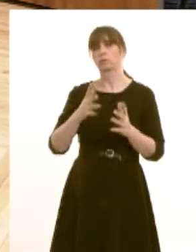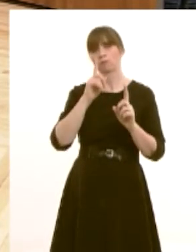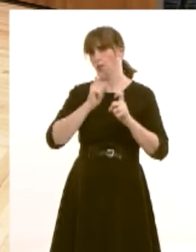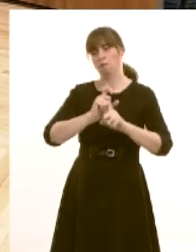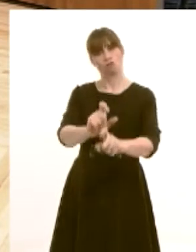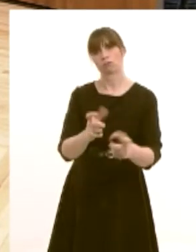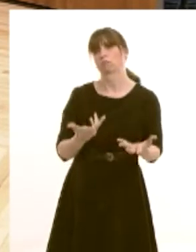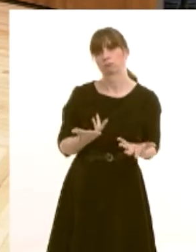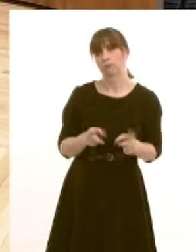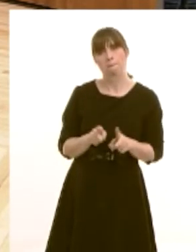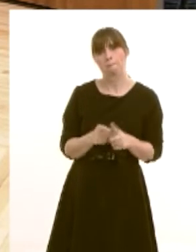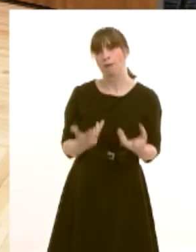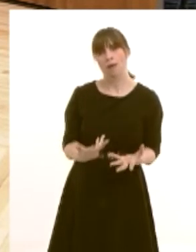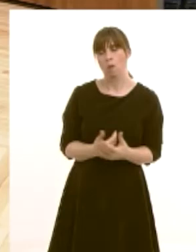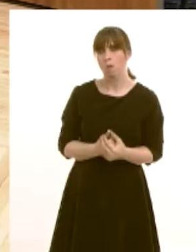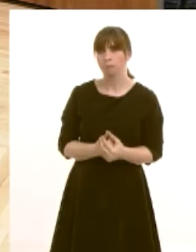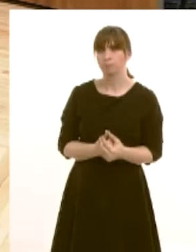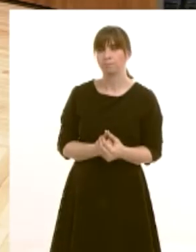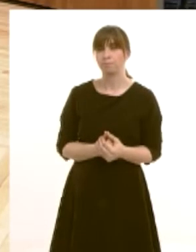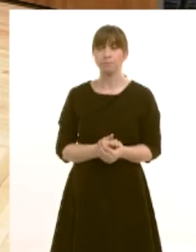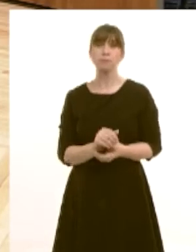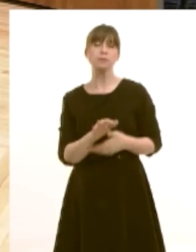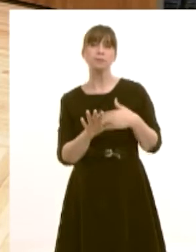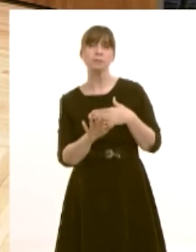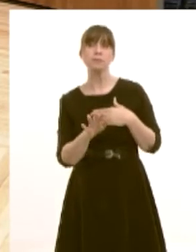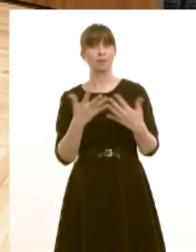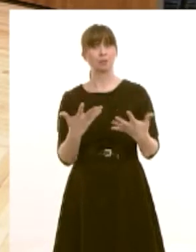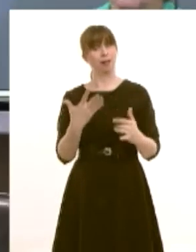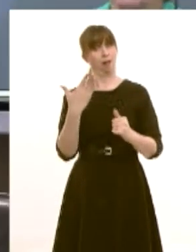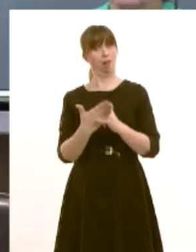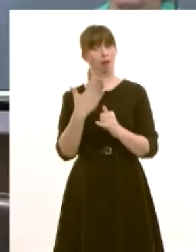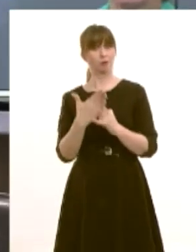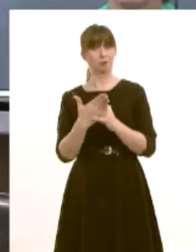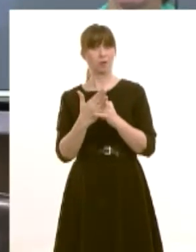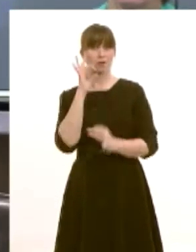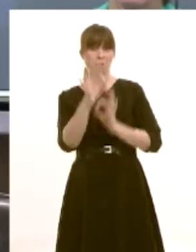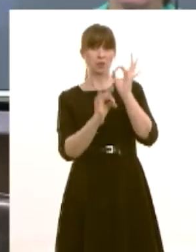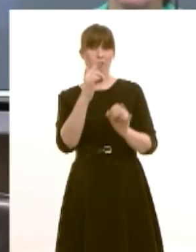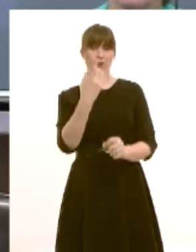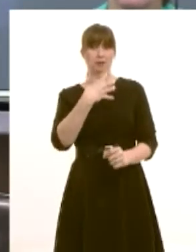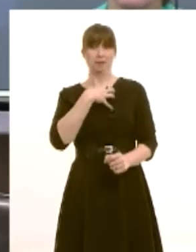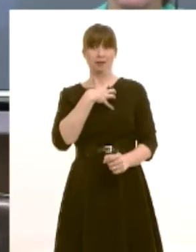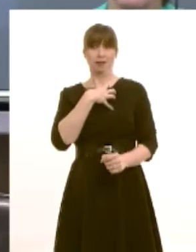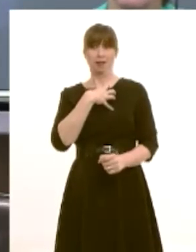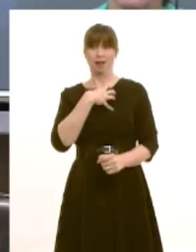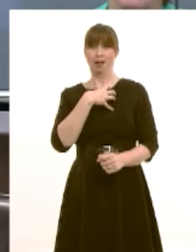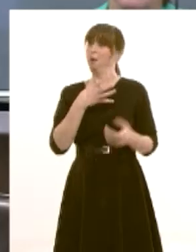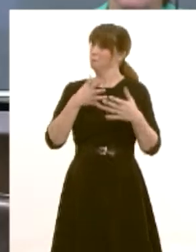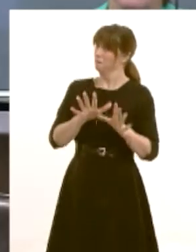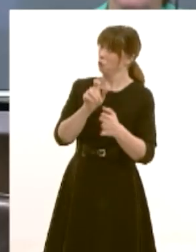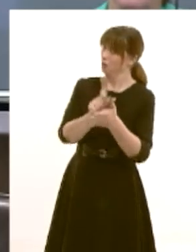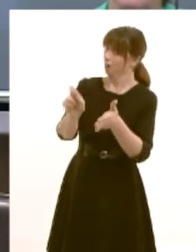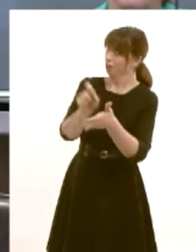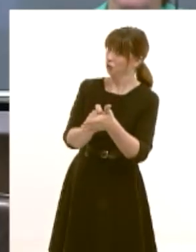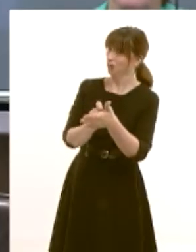minister presiding officer with your indulgence as this is the last first minister's questions that uh myself and the first minister will engage with uh before the election